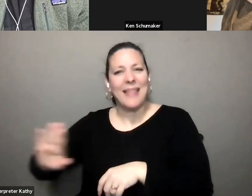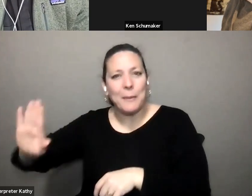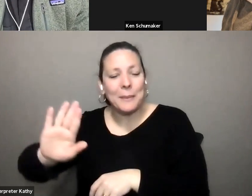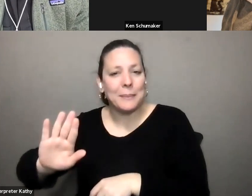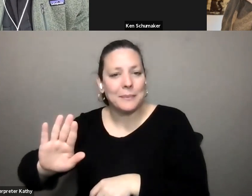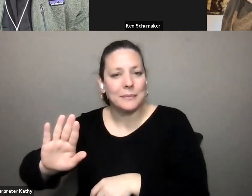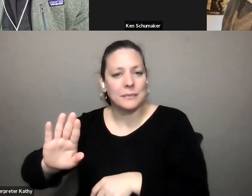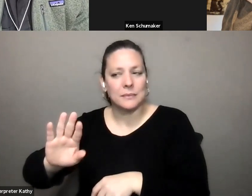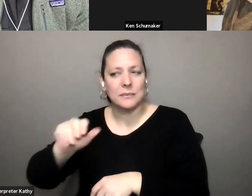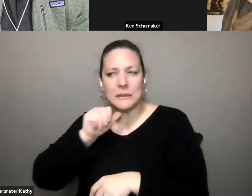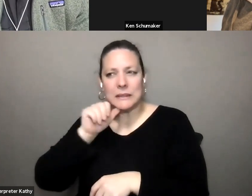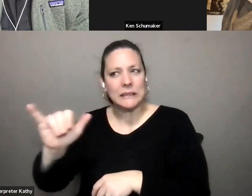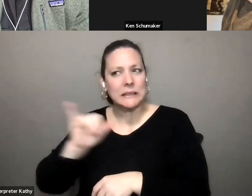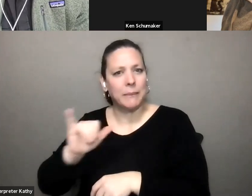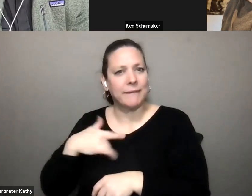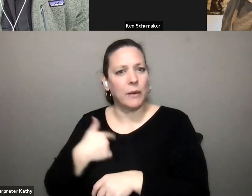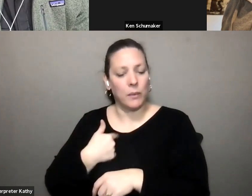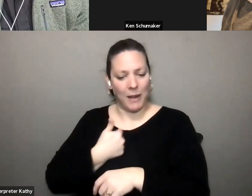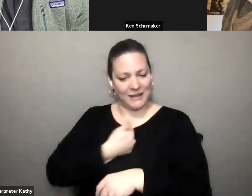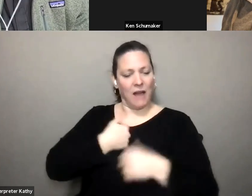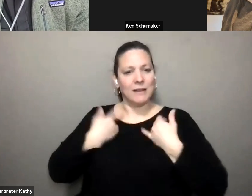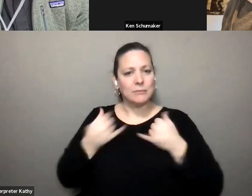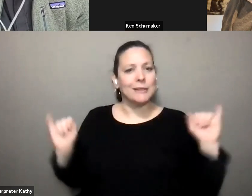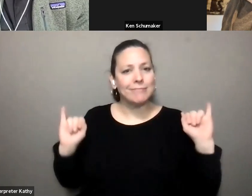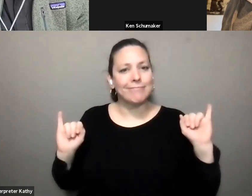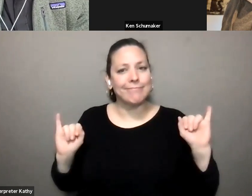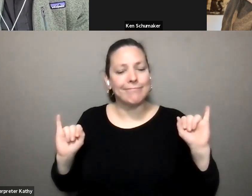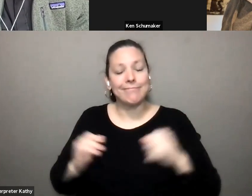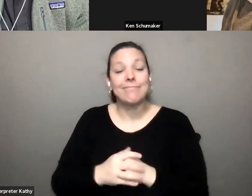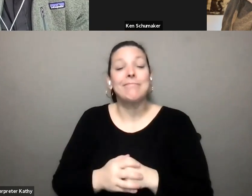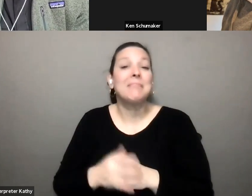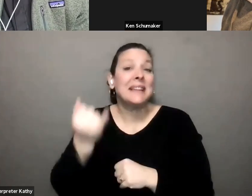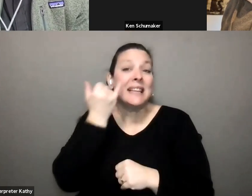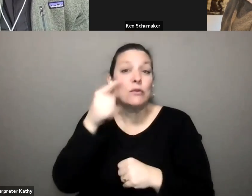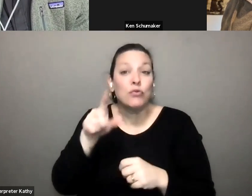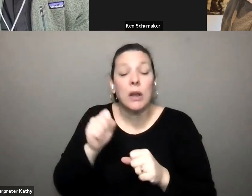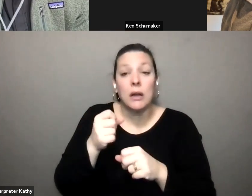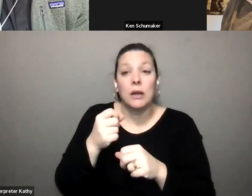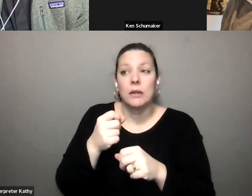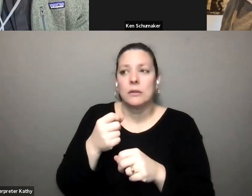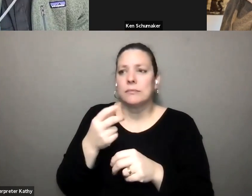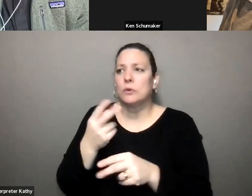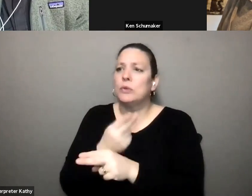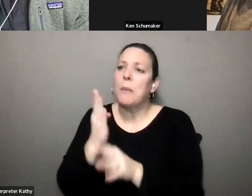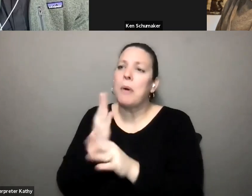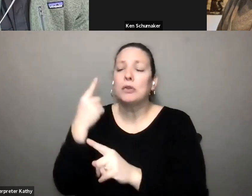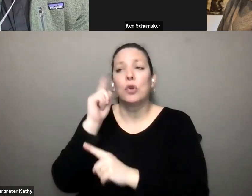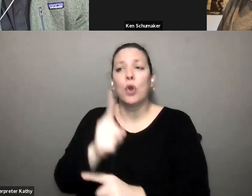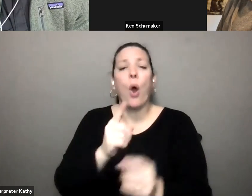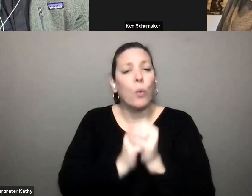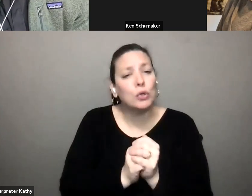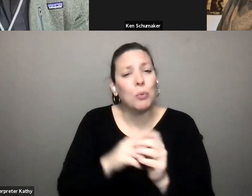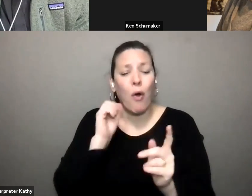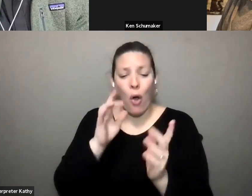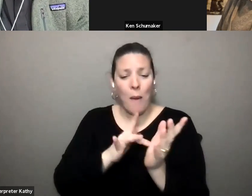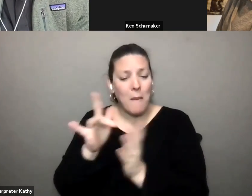that same feeling of independence um and if you're able to take the bus to worship or to a bible study or whatever